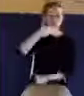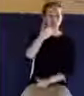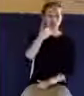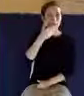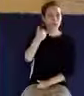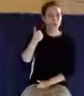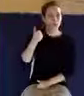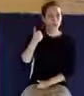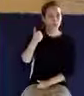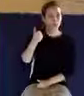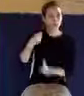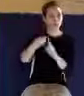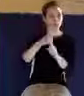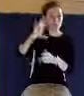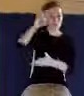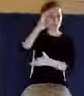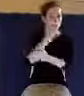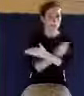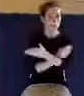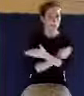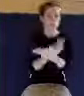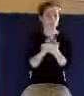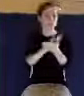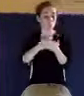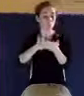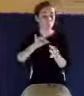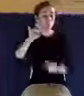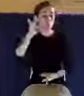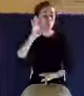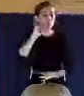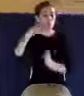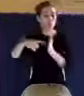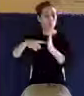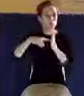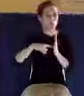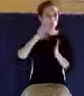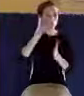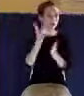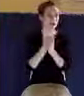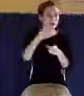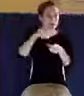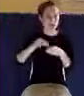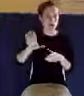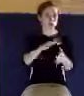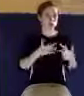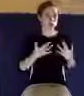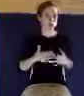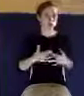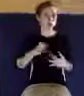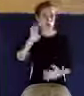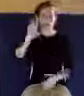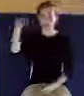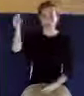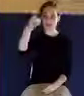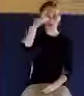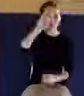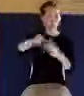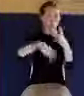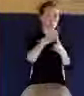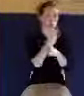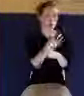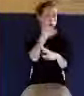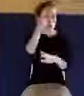The Holy Spirit will bear witness in your heart, and he will testify, first of all, to the world, but then he'll testify to you